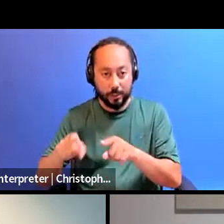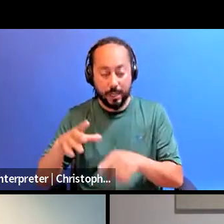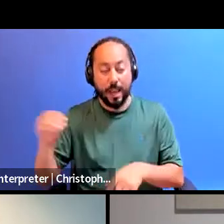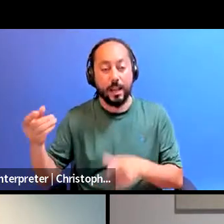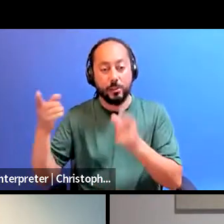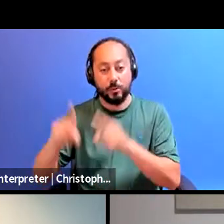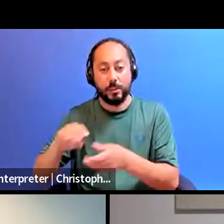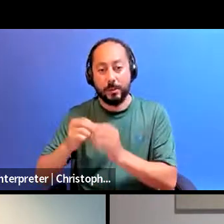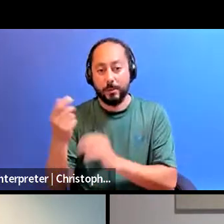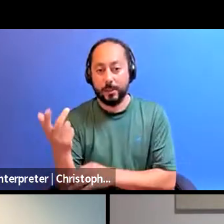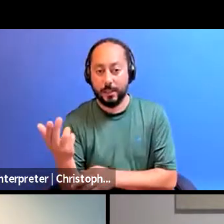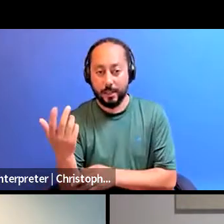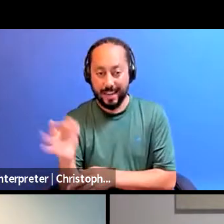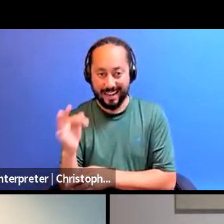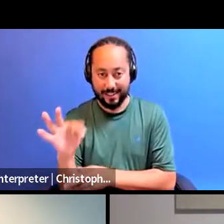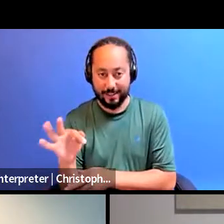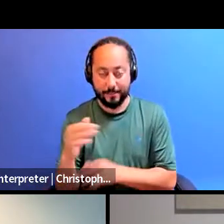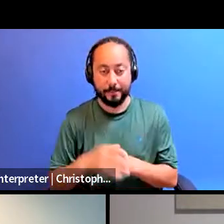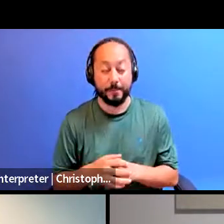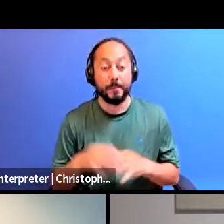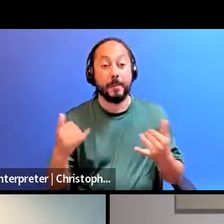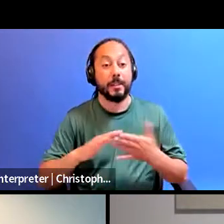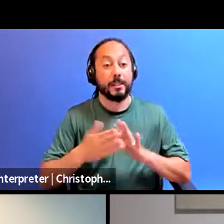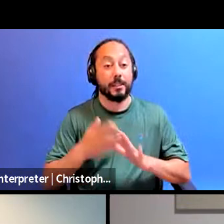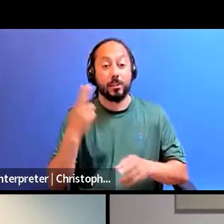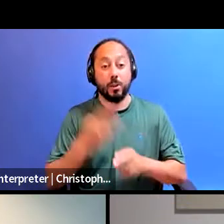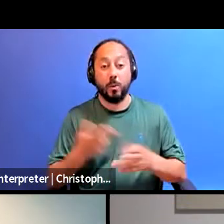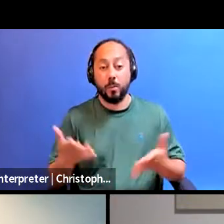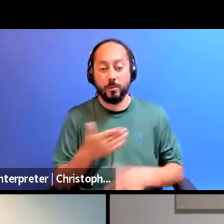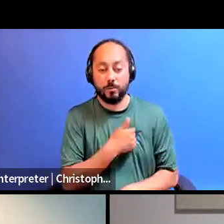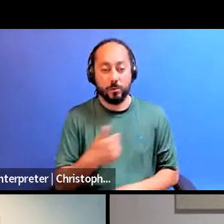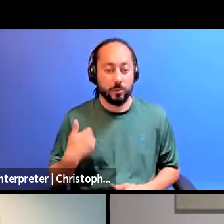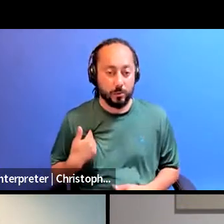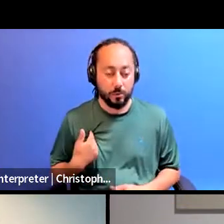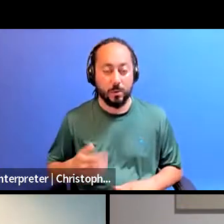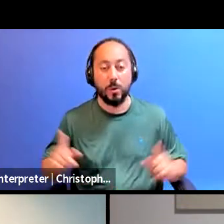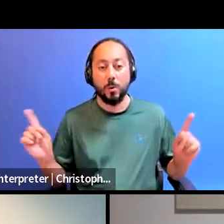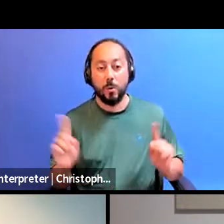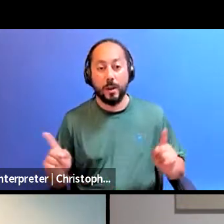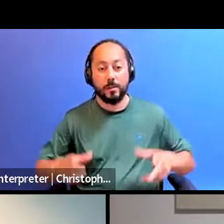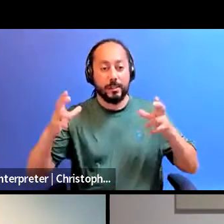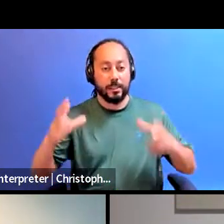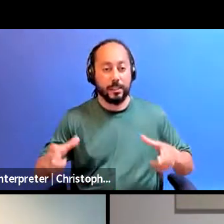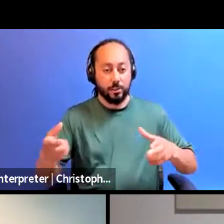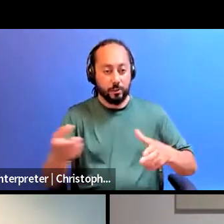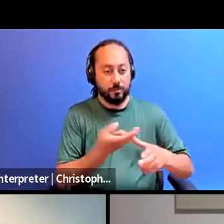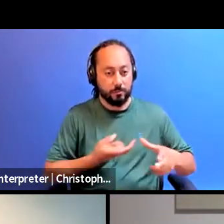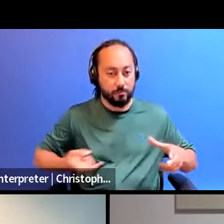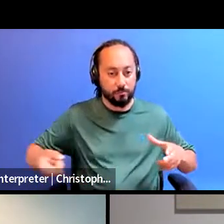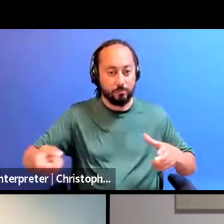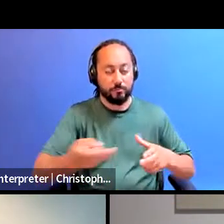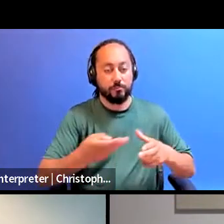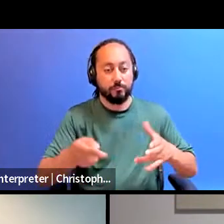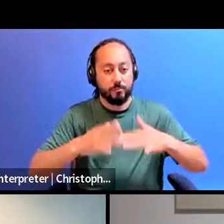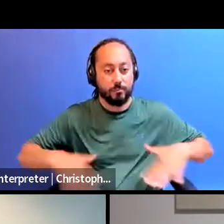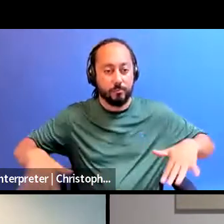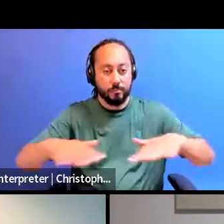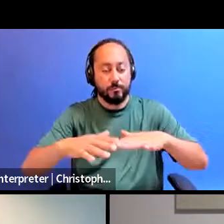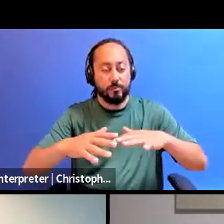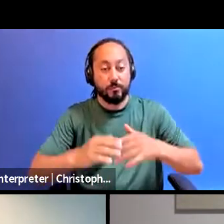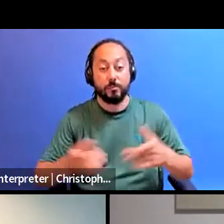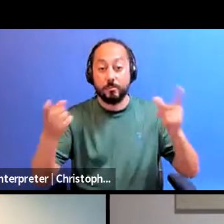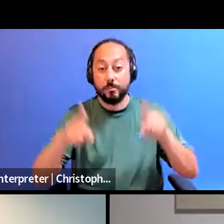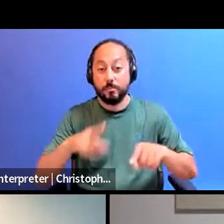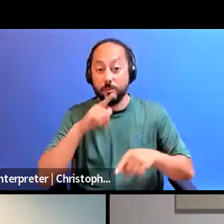Today, I speak to you from the city called Toronto, which is in the Dish With One Spoon territory, which is treaty between